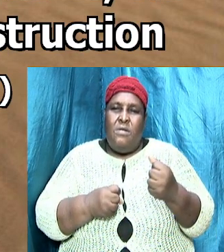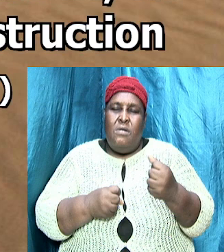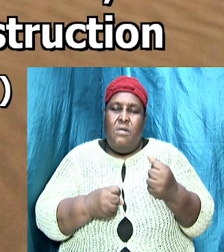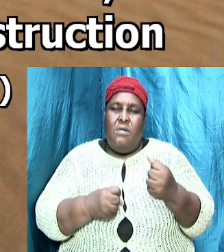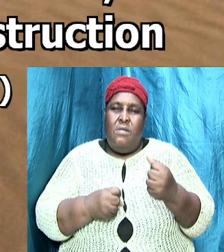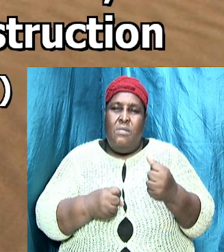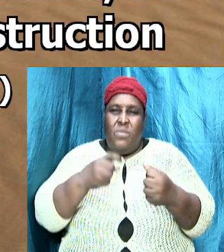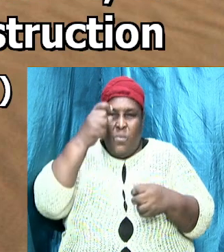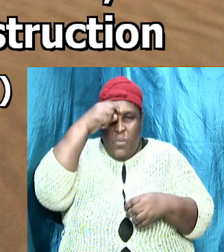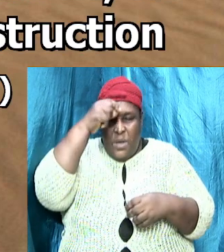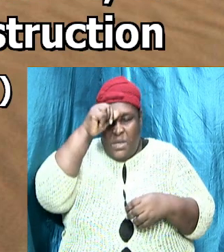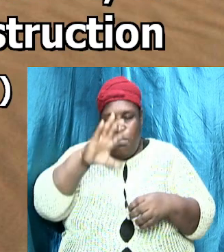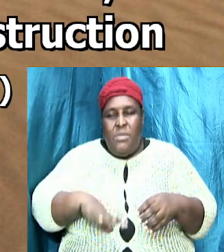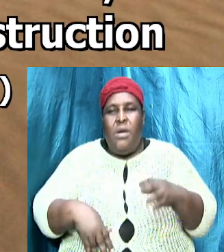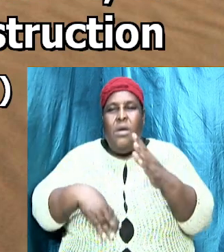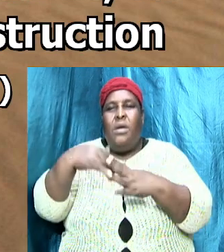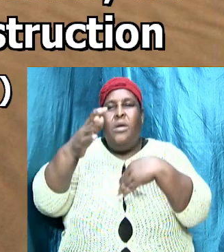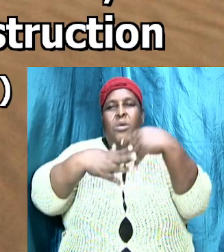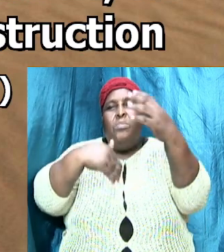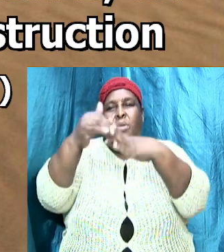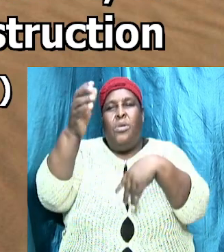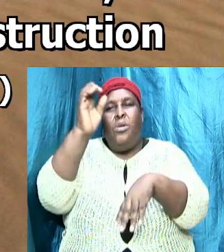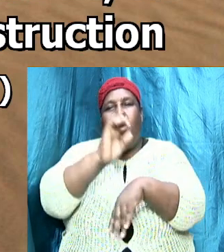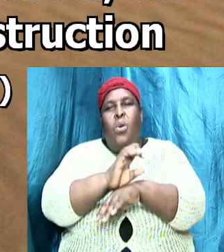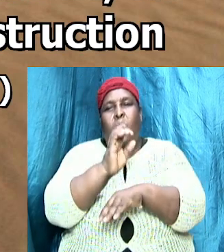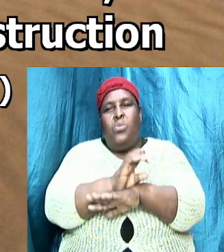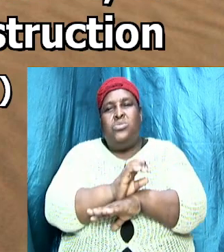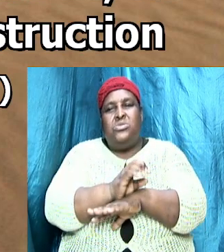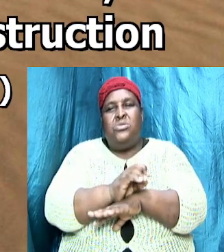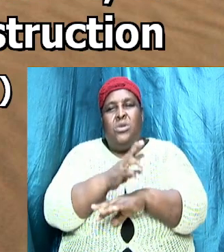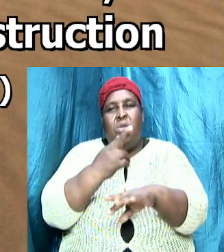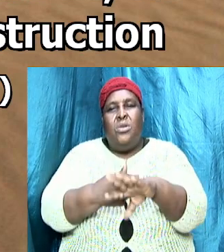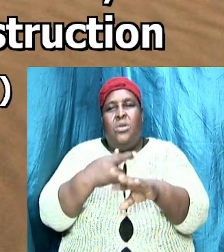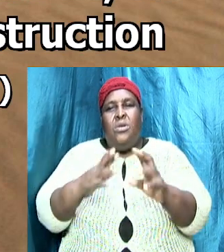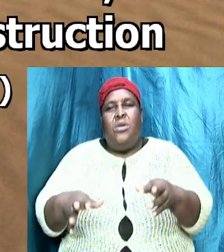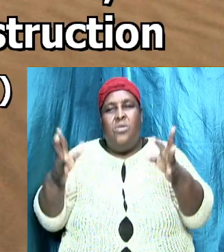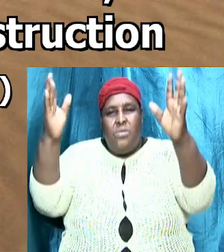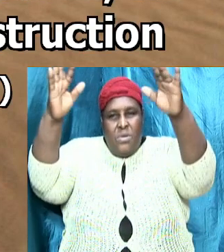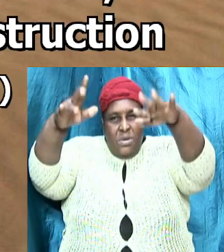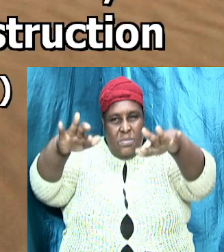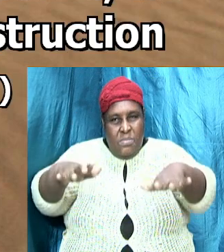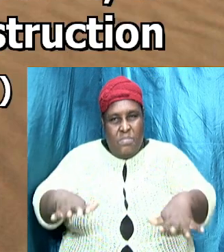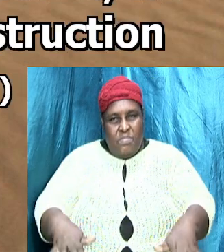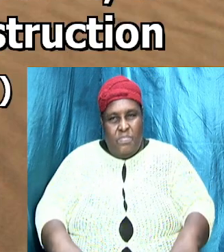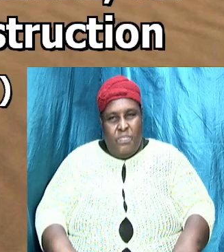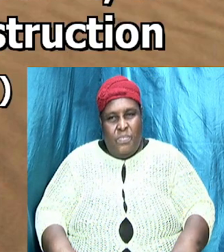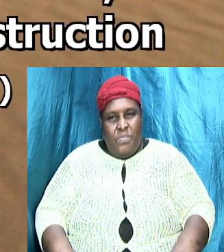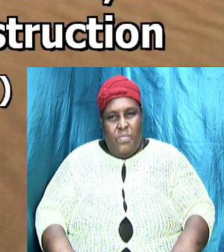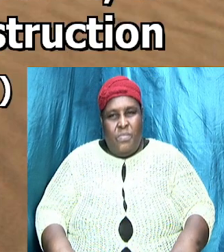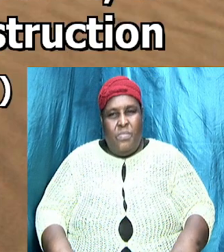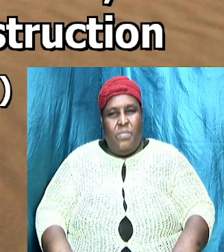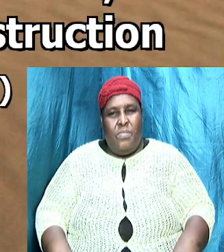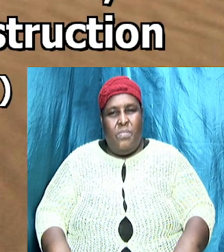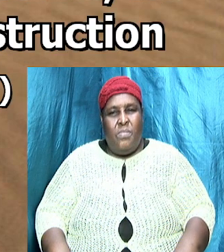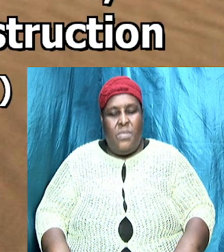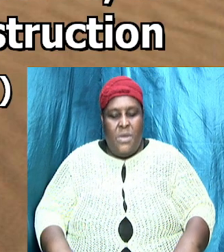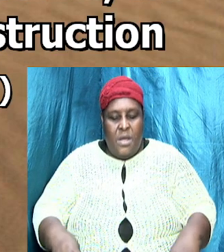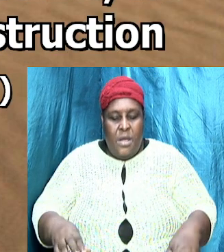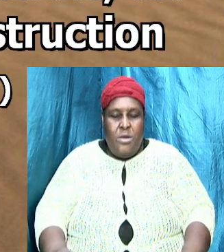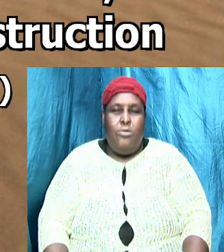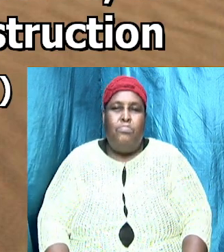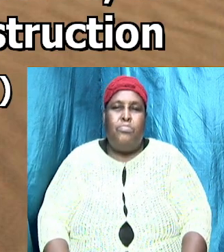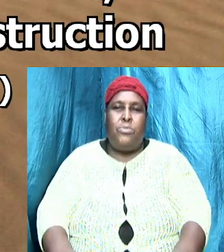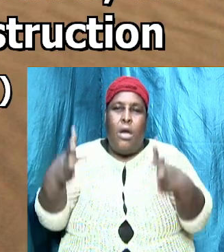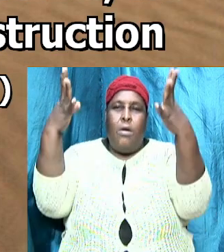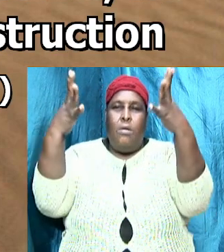built his house upon the rock and the rain came stumbling down the rain came down and the splashes went